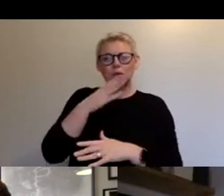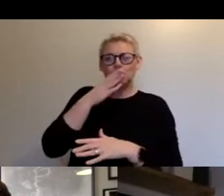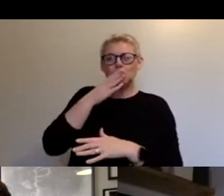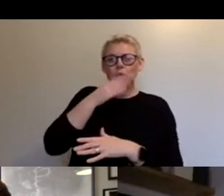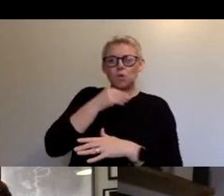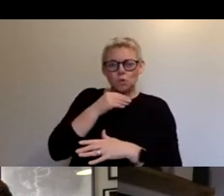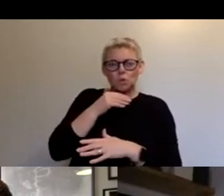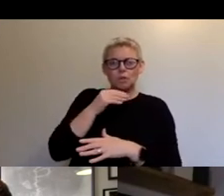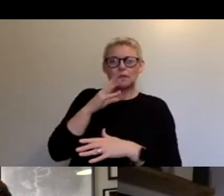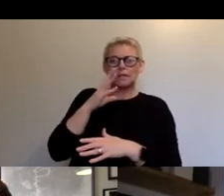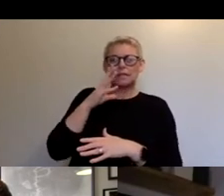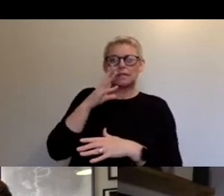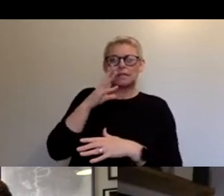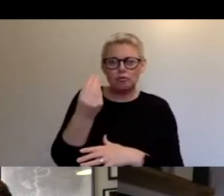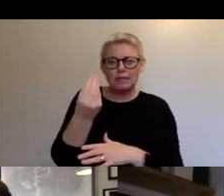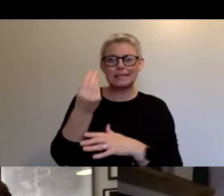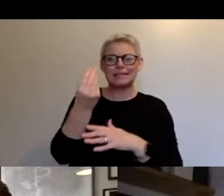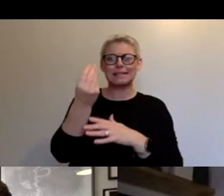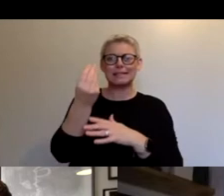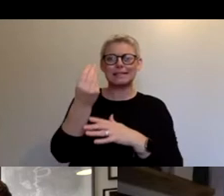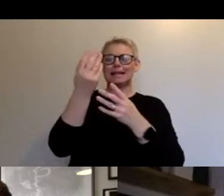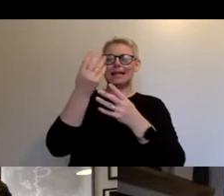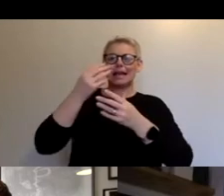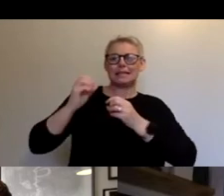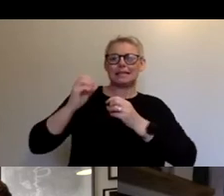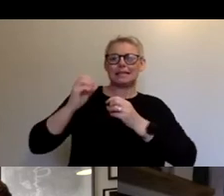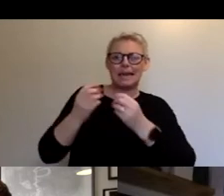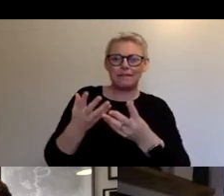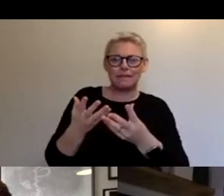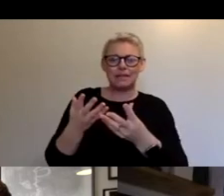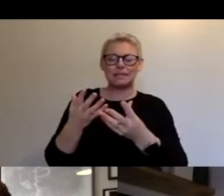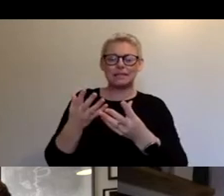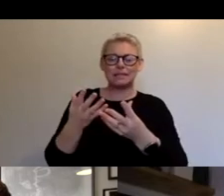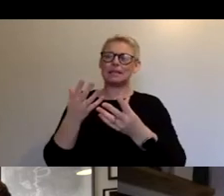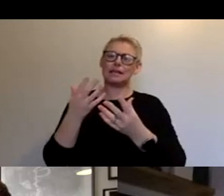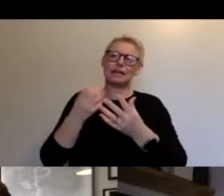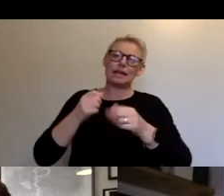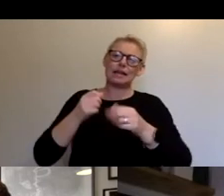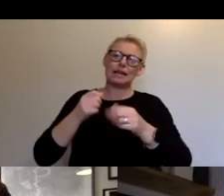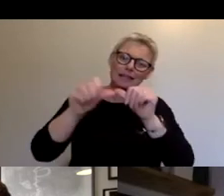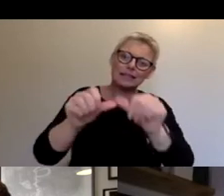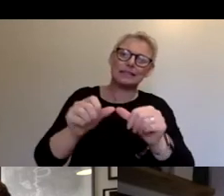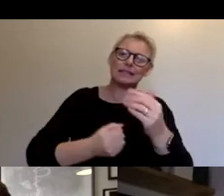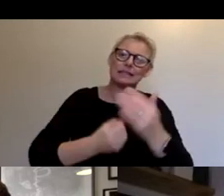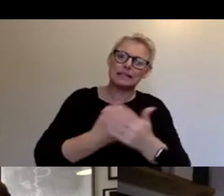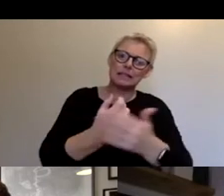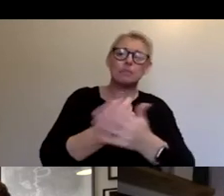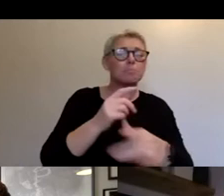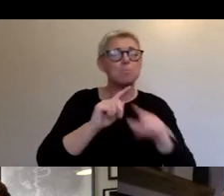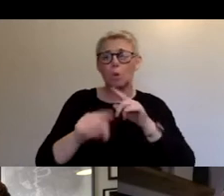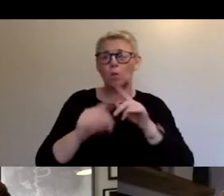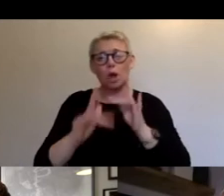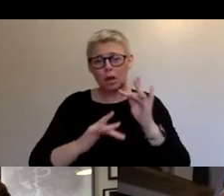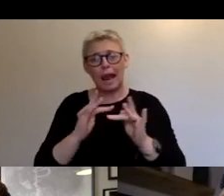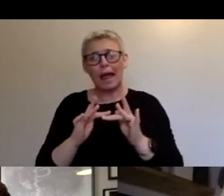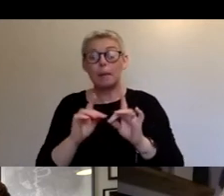a program of events that was similar, similar to spirit up being mostly online, but we had some options to do some live stuff. So we